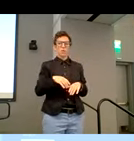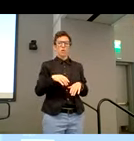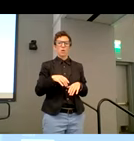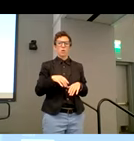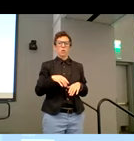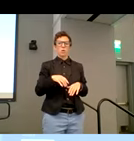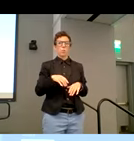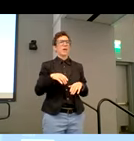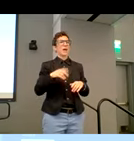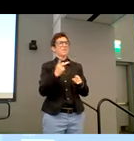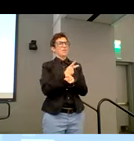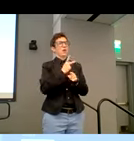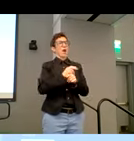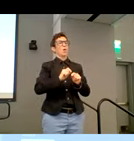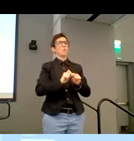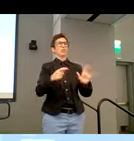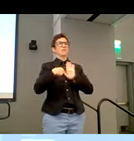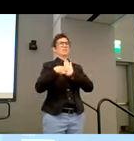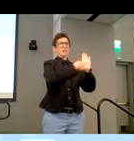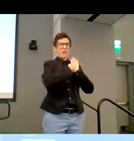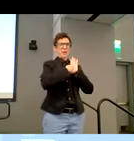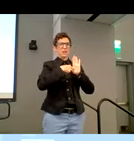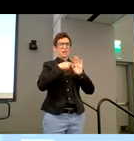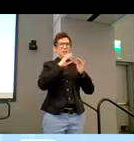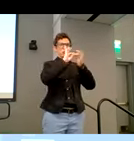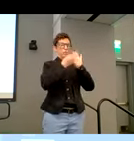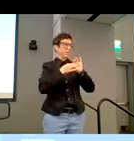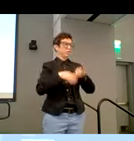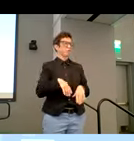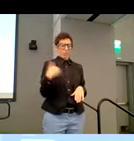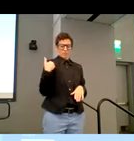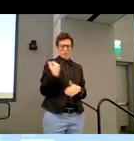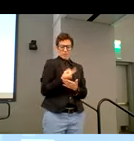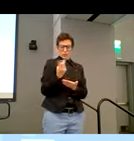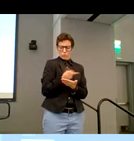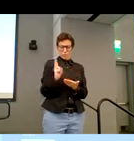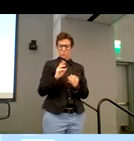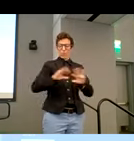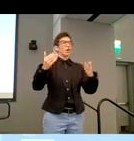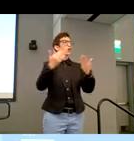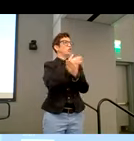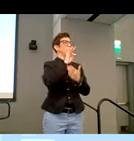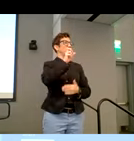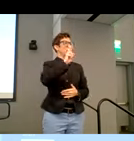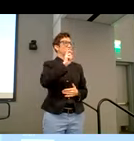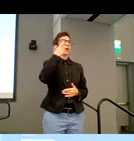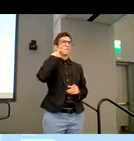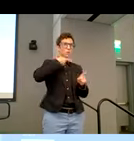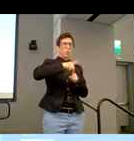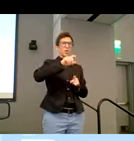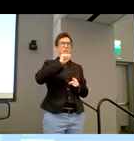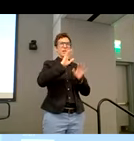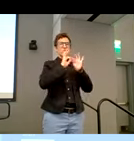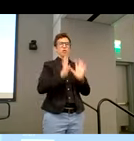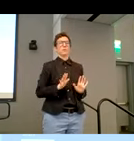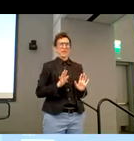displaying language interpretive today. And I think just a few weeks ago, we released a new feature specifically for sound language interpretation, in which you